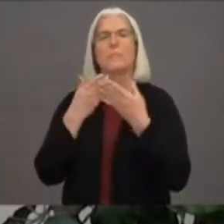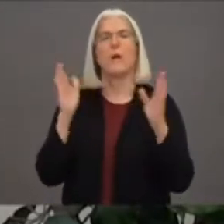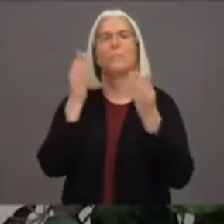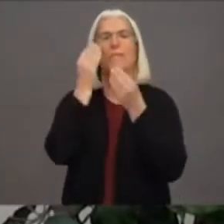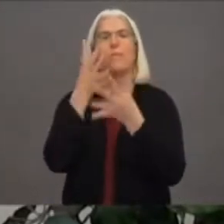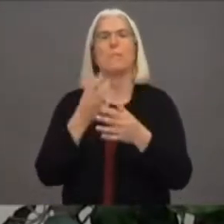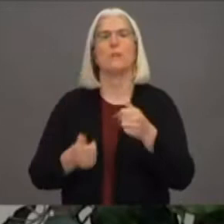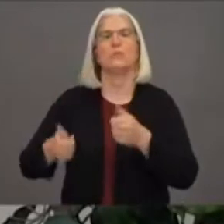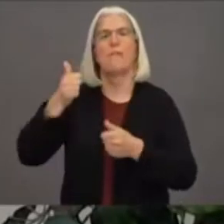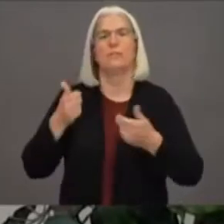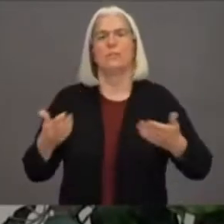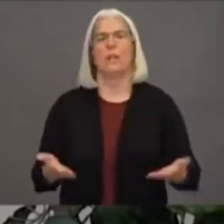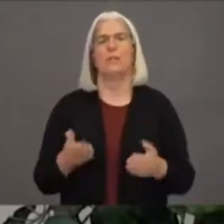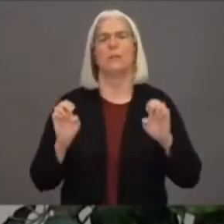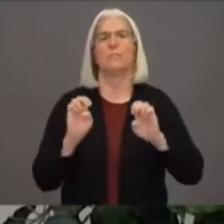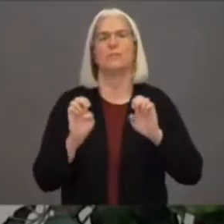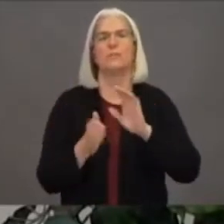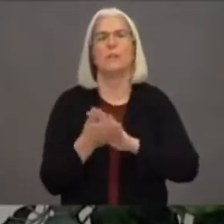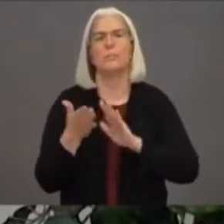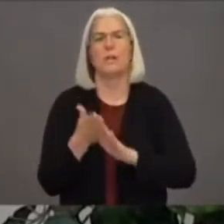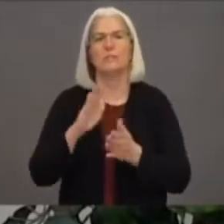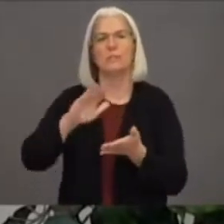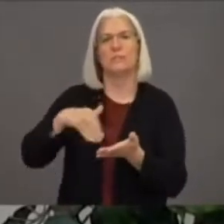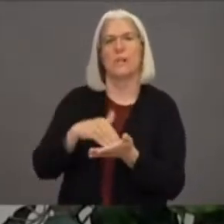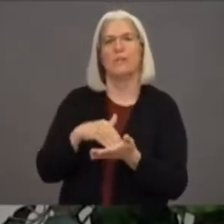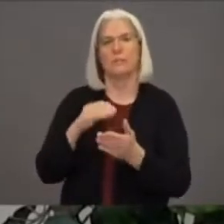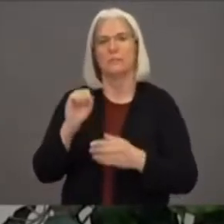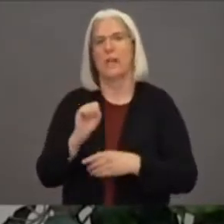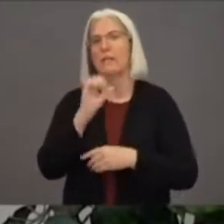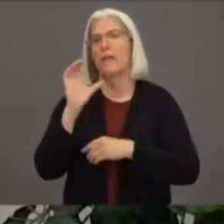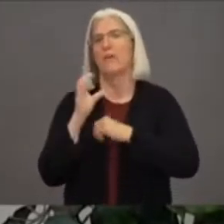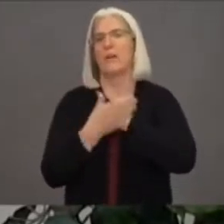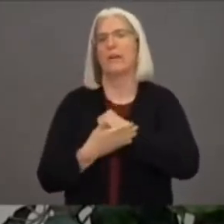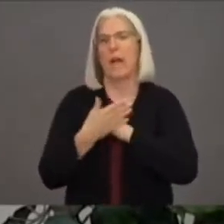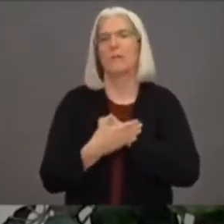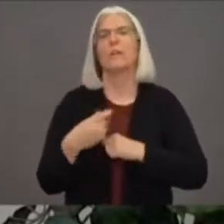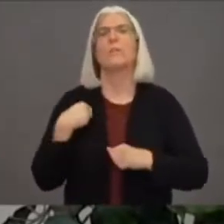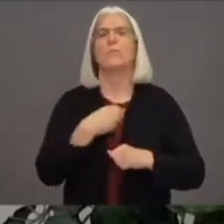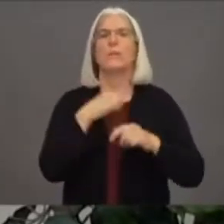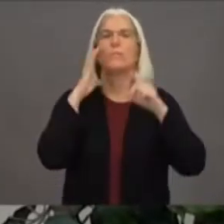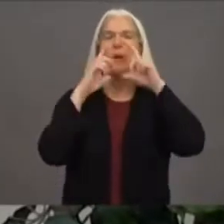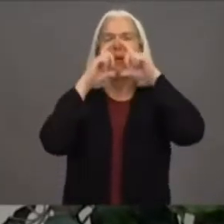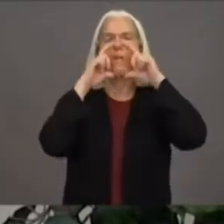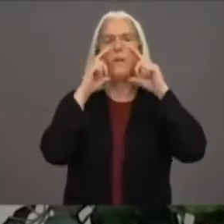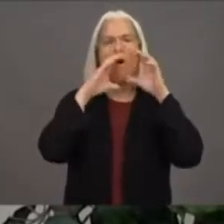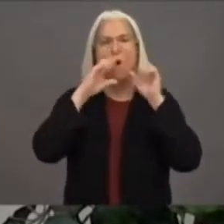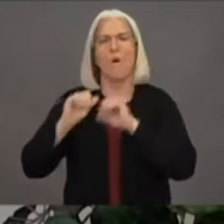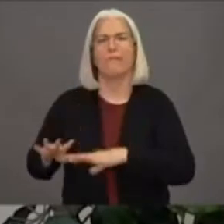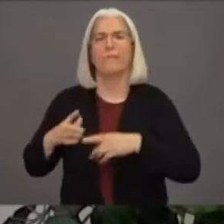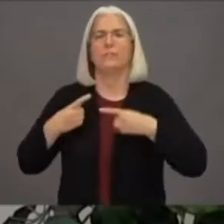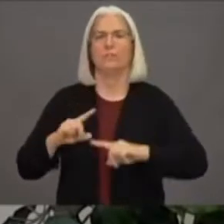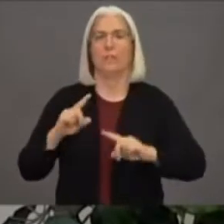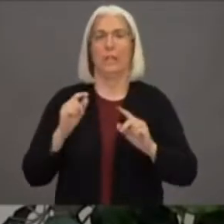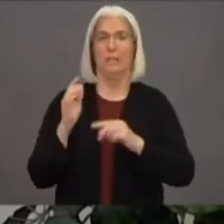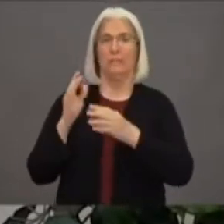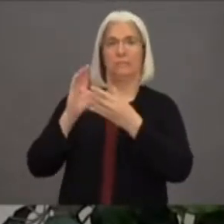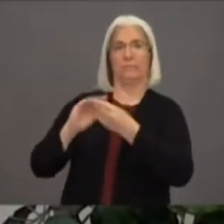take off our masks just during the segment so that you can understand us more clearly and ASL can interpret for us.